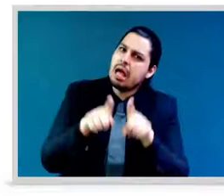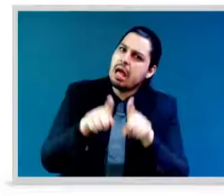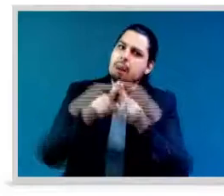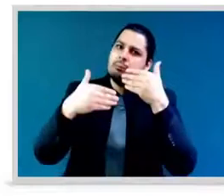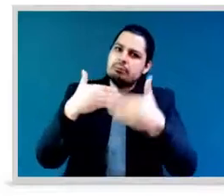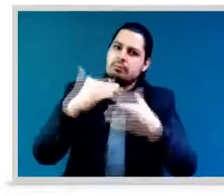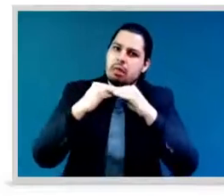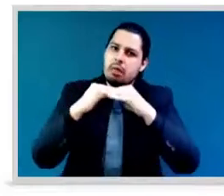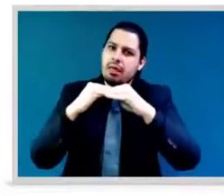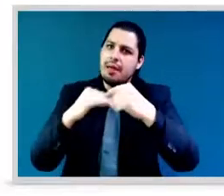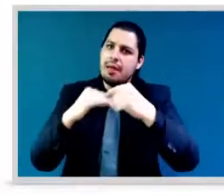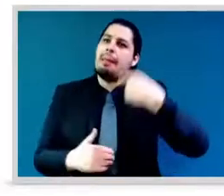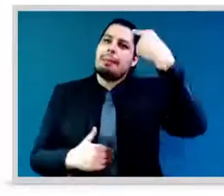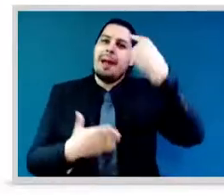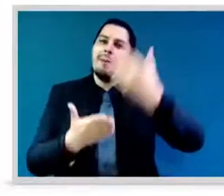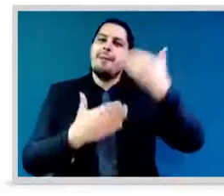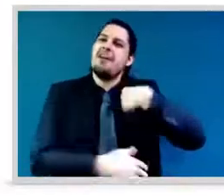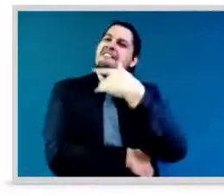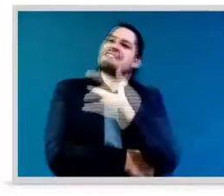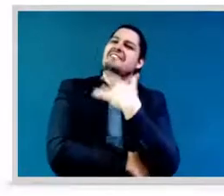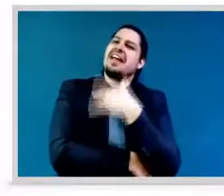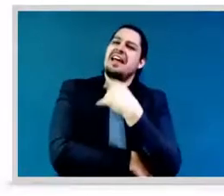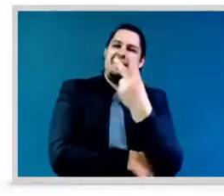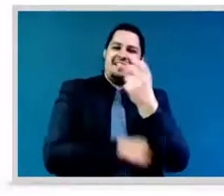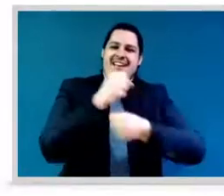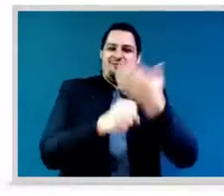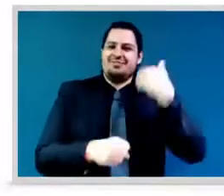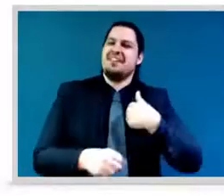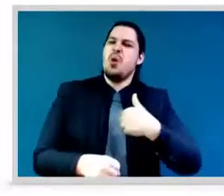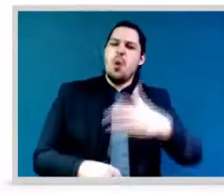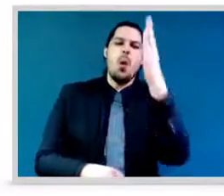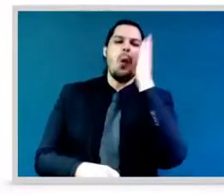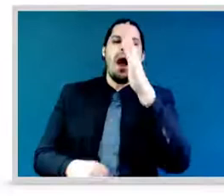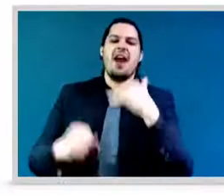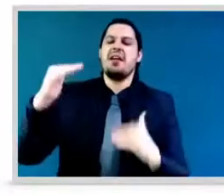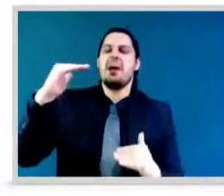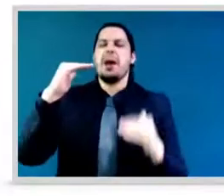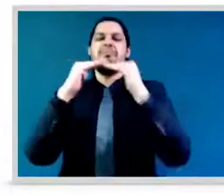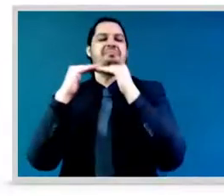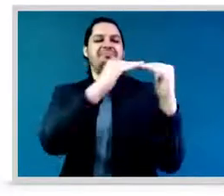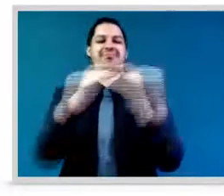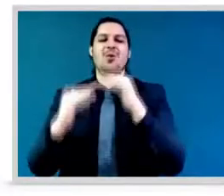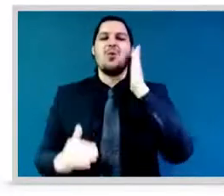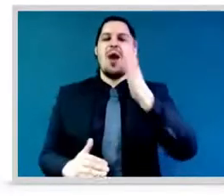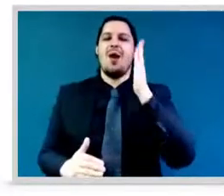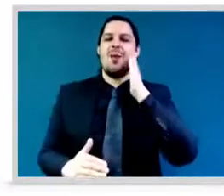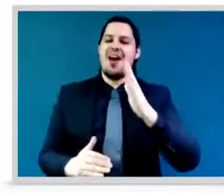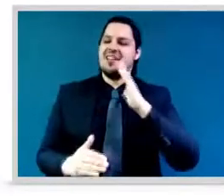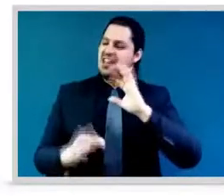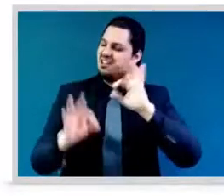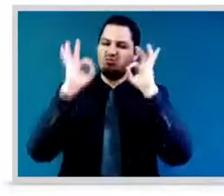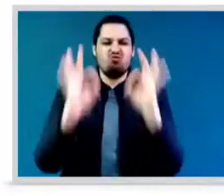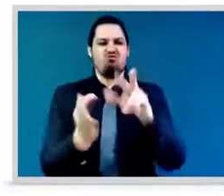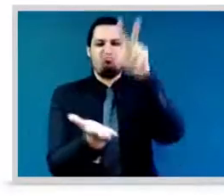not an equal playing field. And one thing I want to do going forward is not try to tell a younger